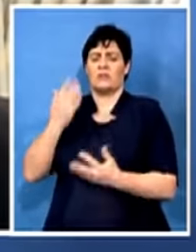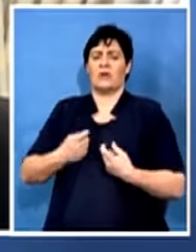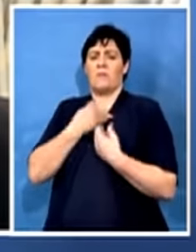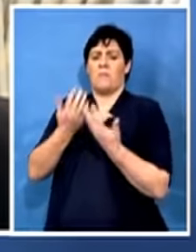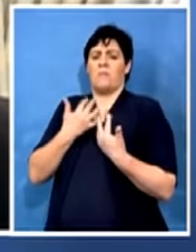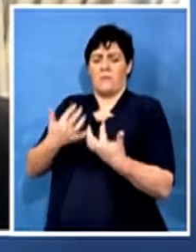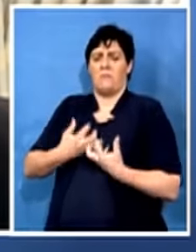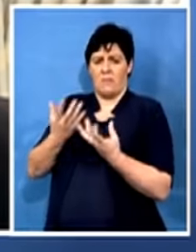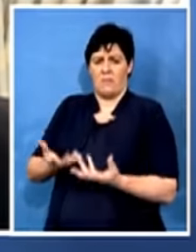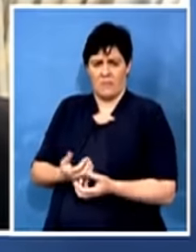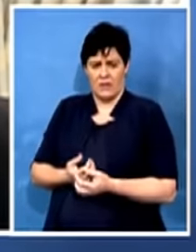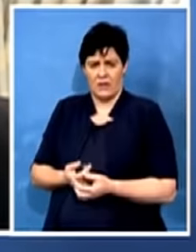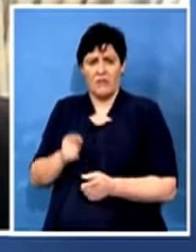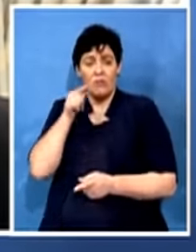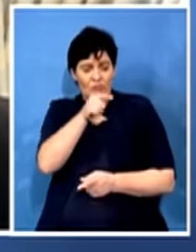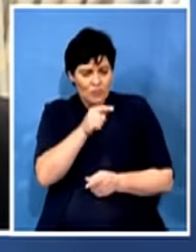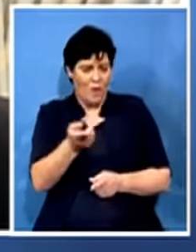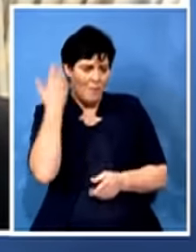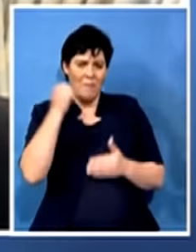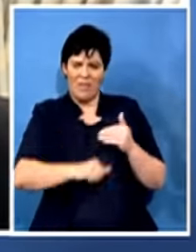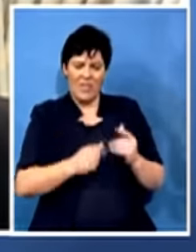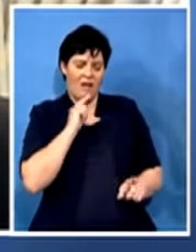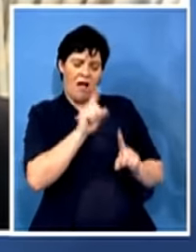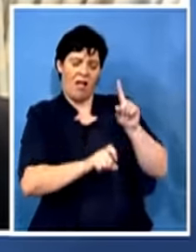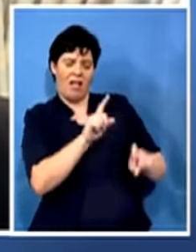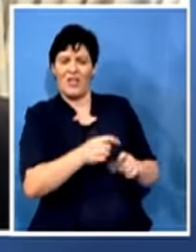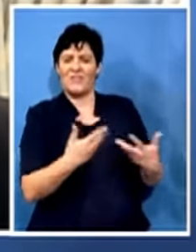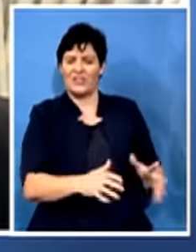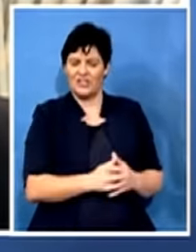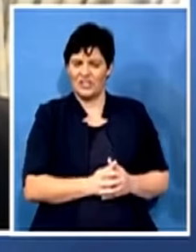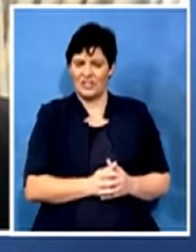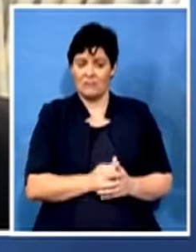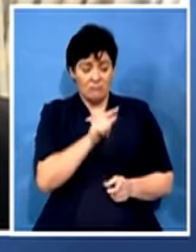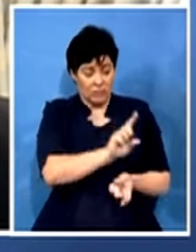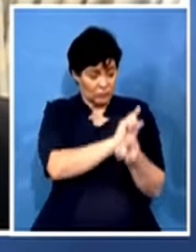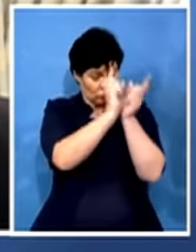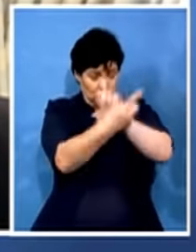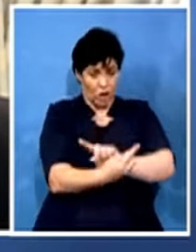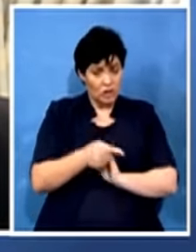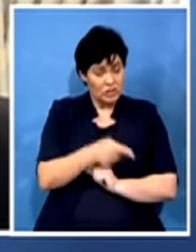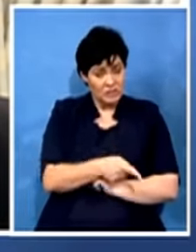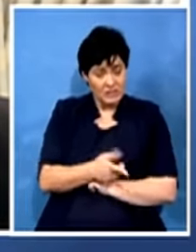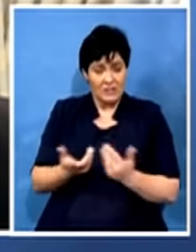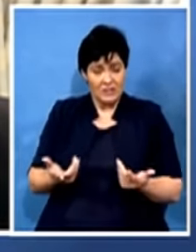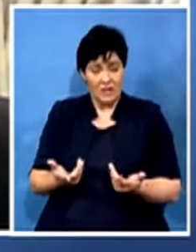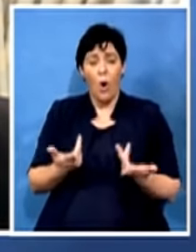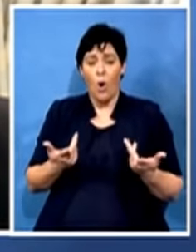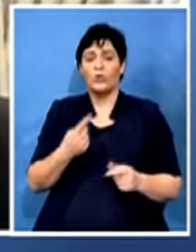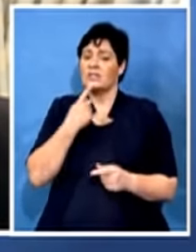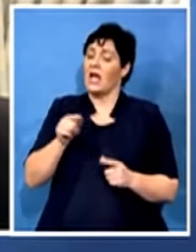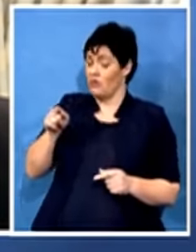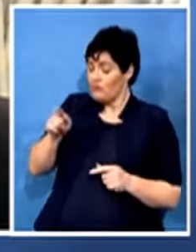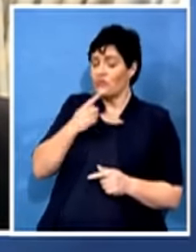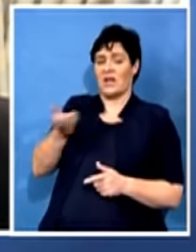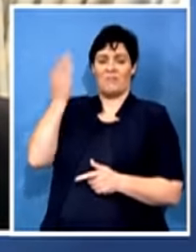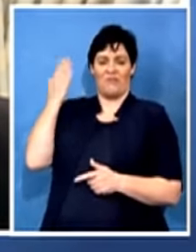couple of months ago? Has his stance changed with regards to this? This something that talks to what you were saying about whether a person should step